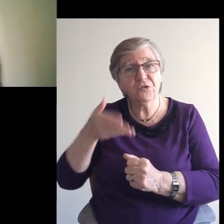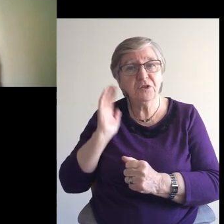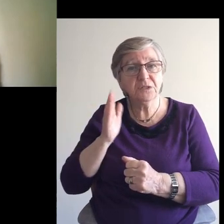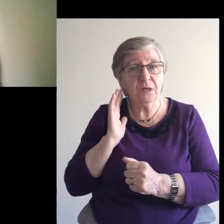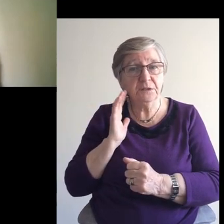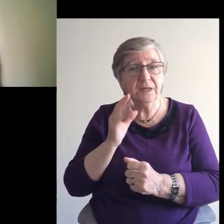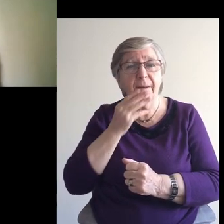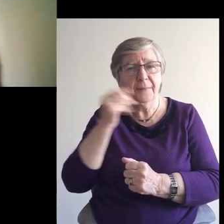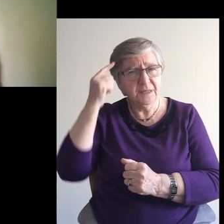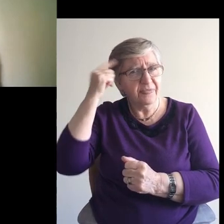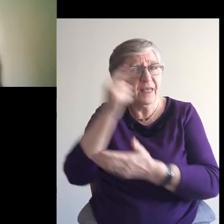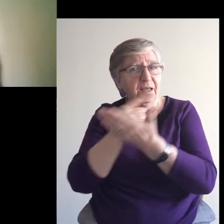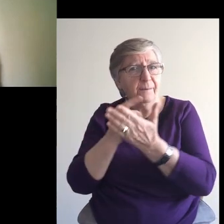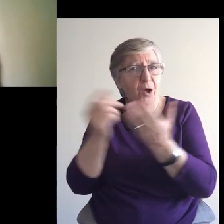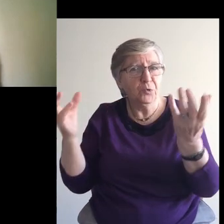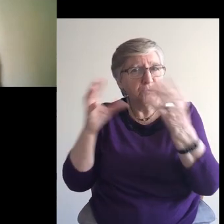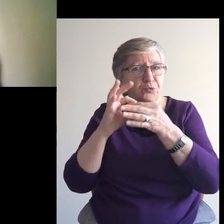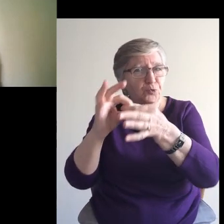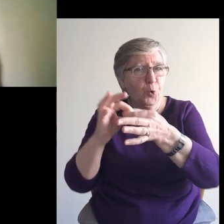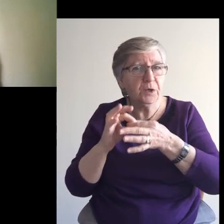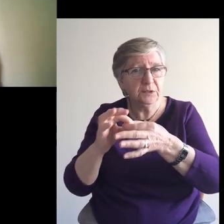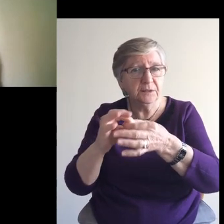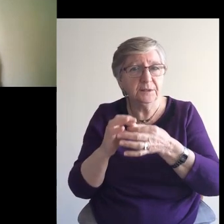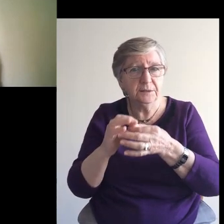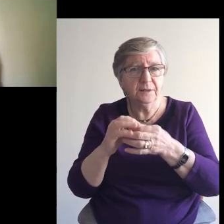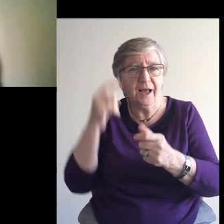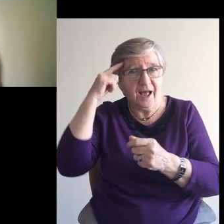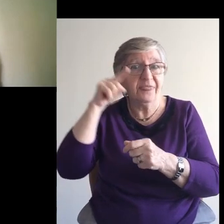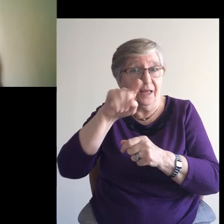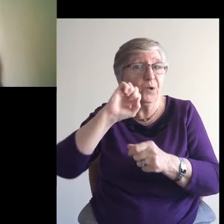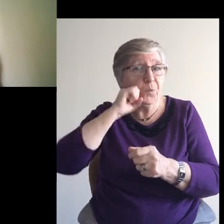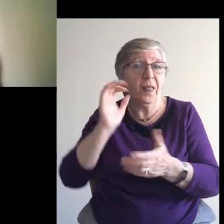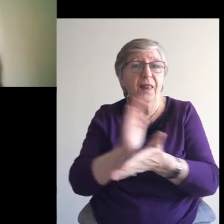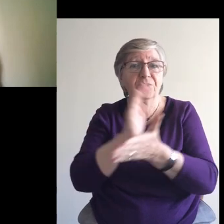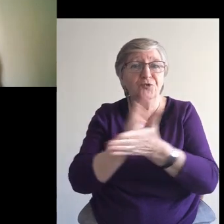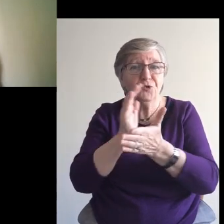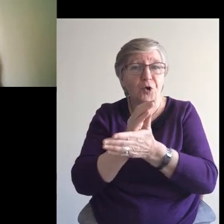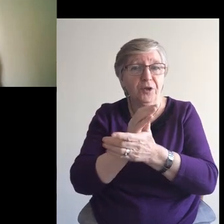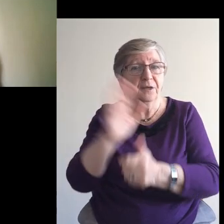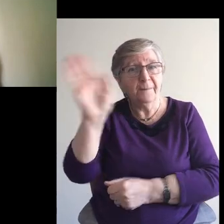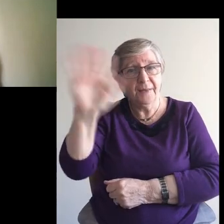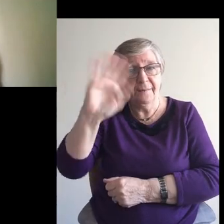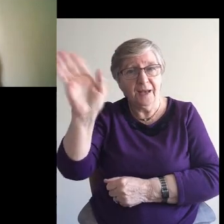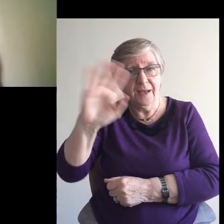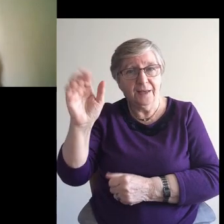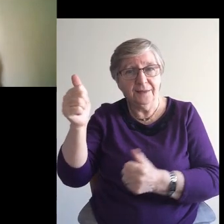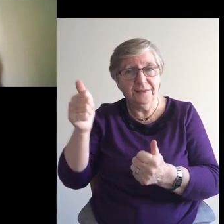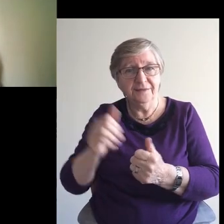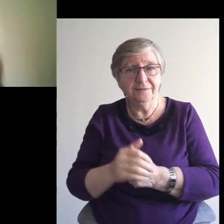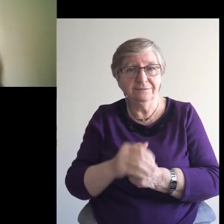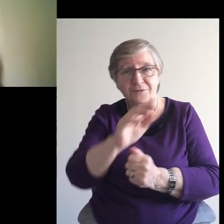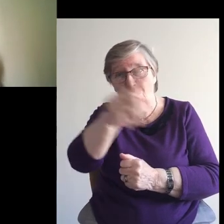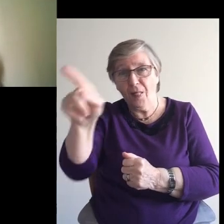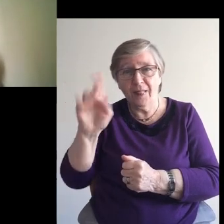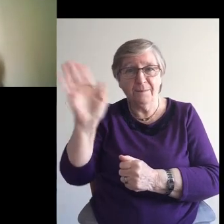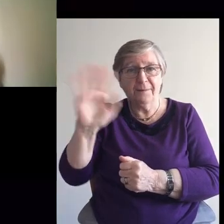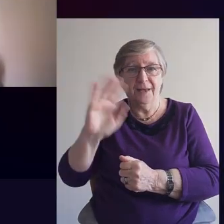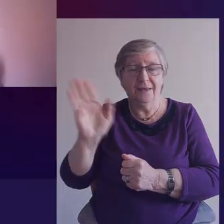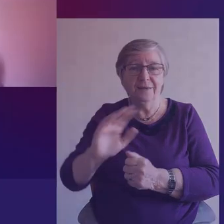please consider Coming along And joining in with us I think you'd really enjoy it Bye bye Bye Bye